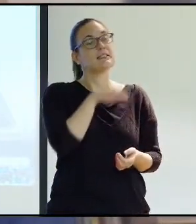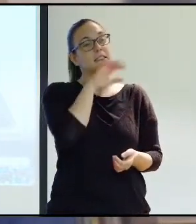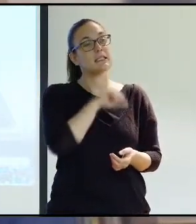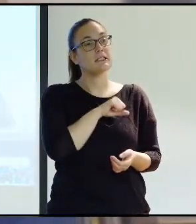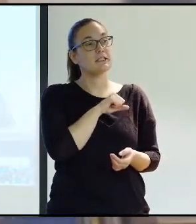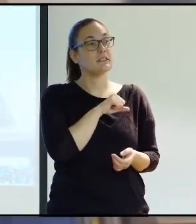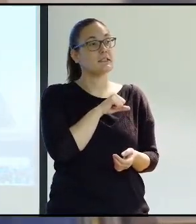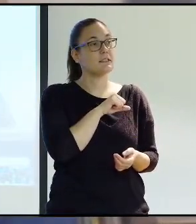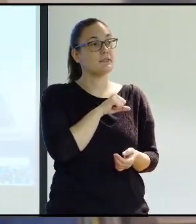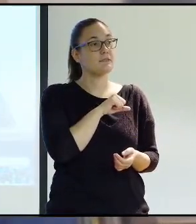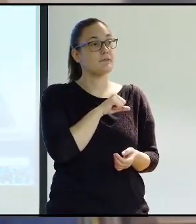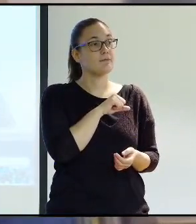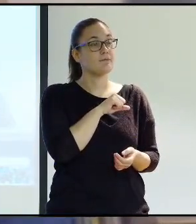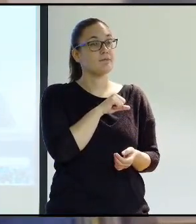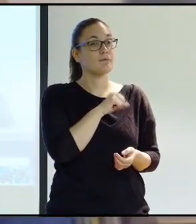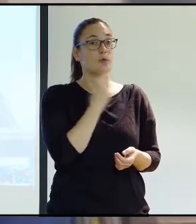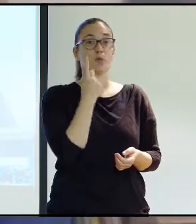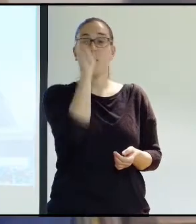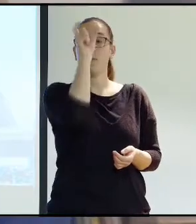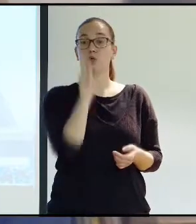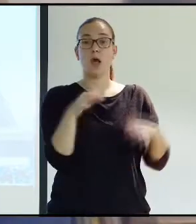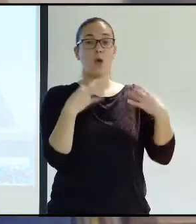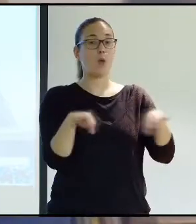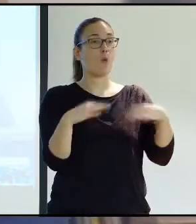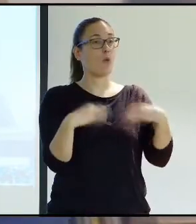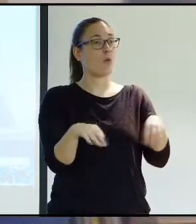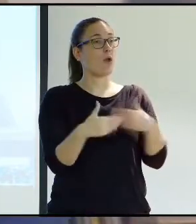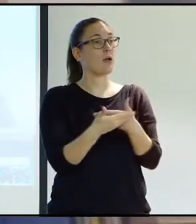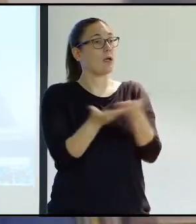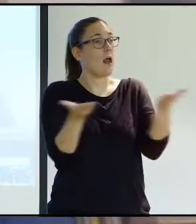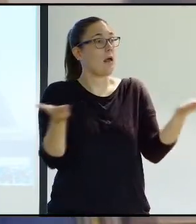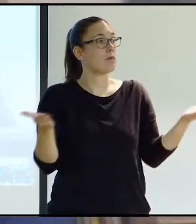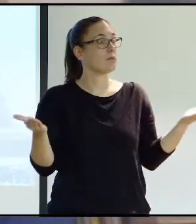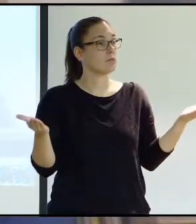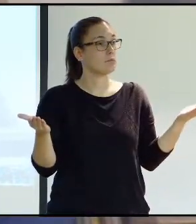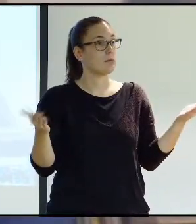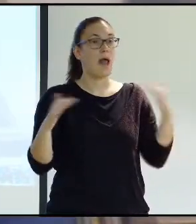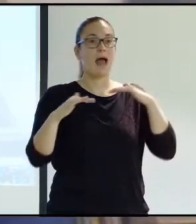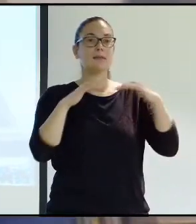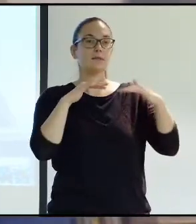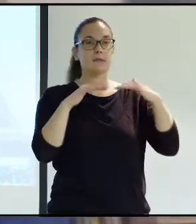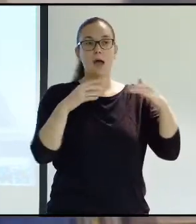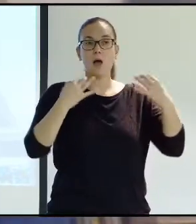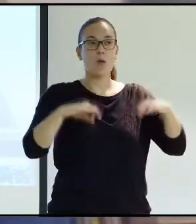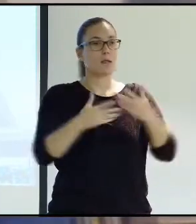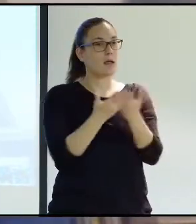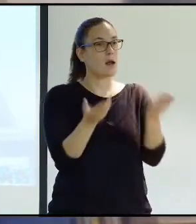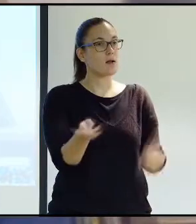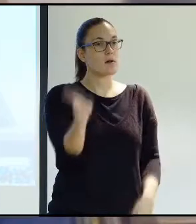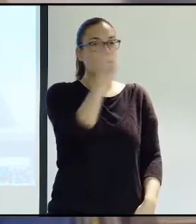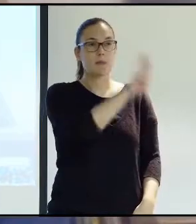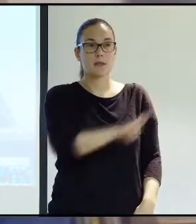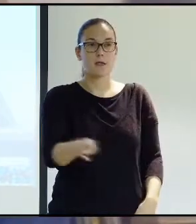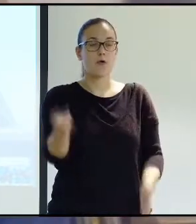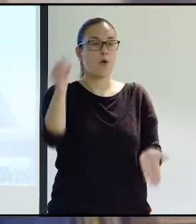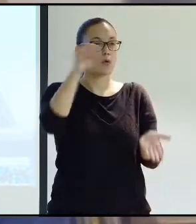I am, somebody who